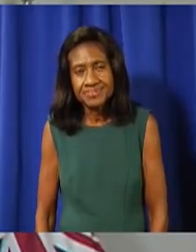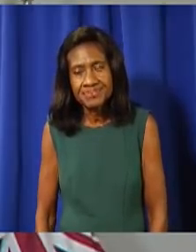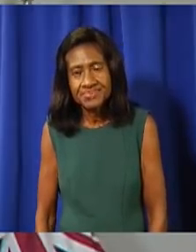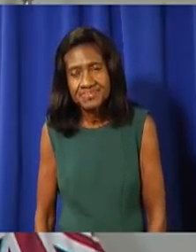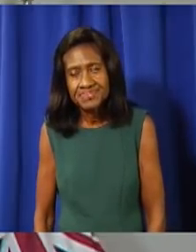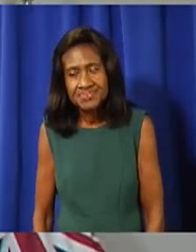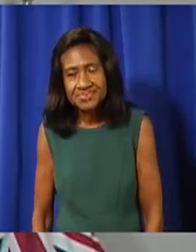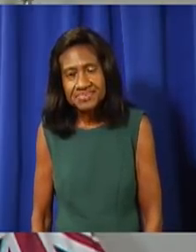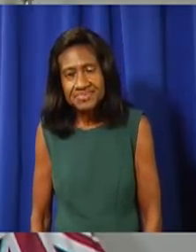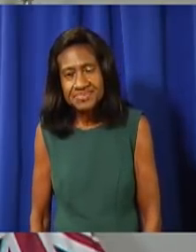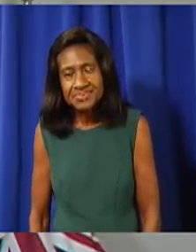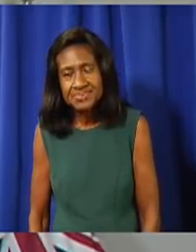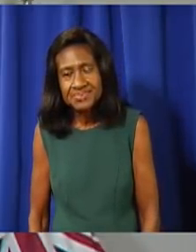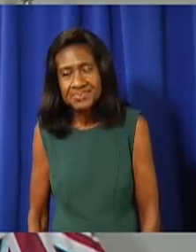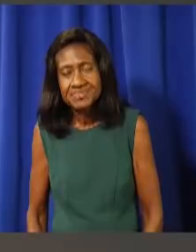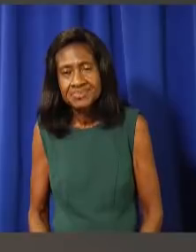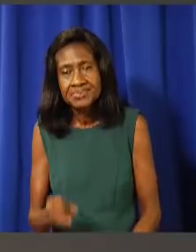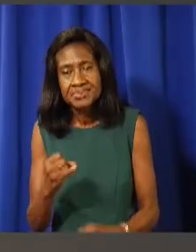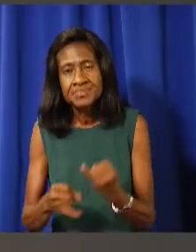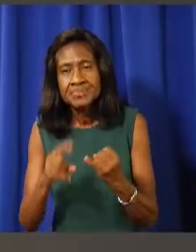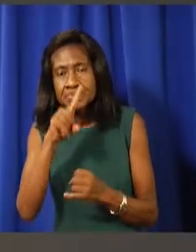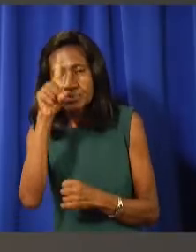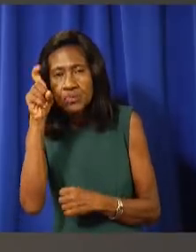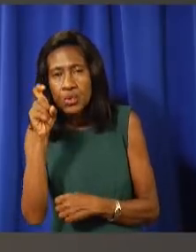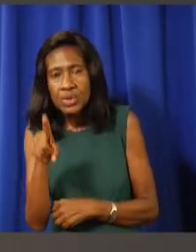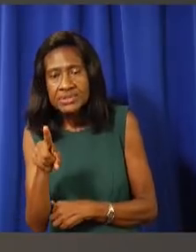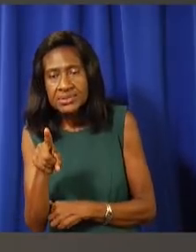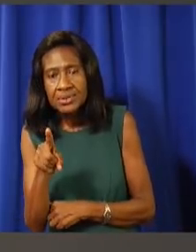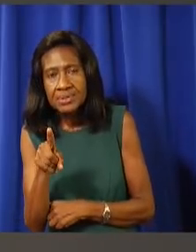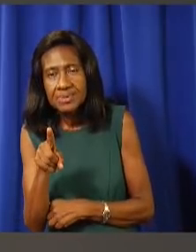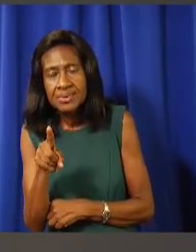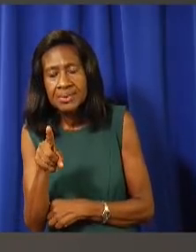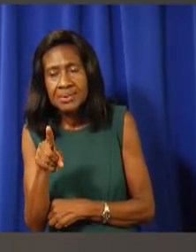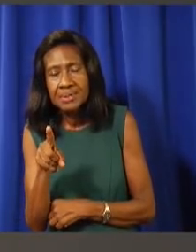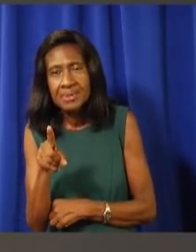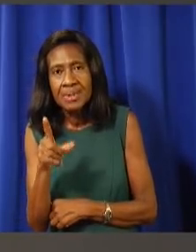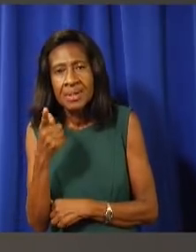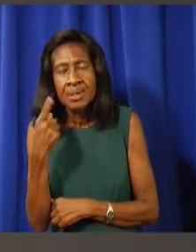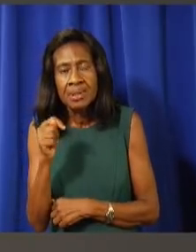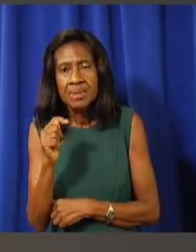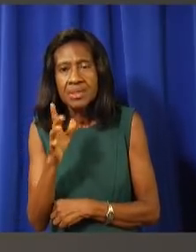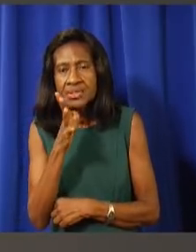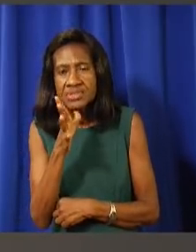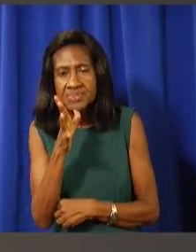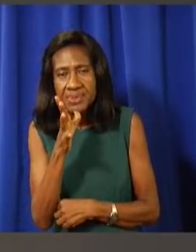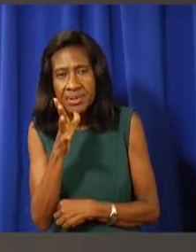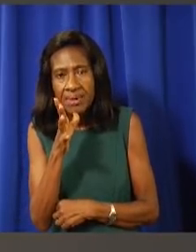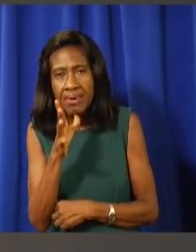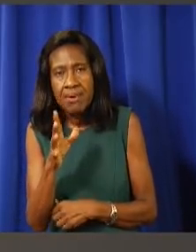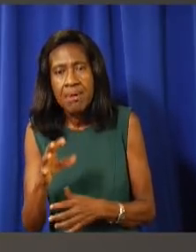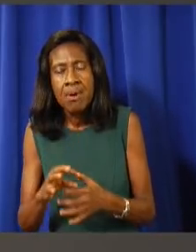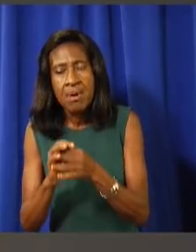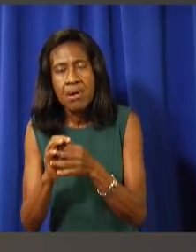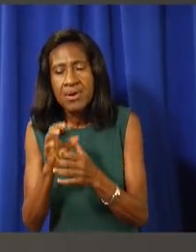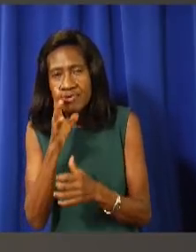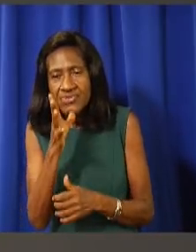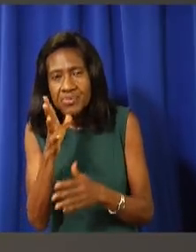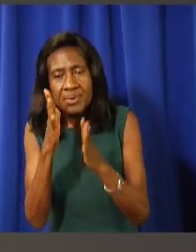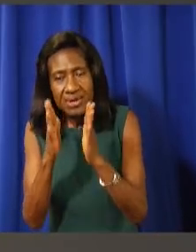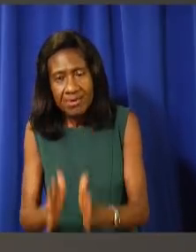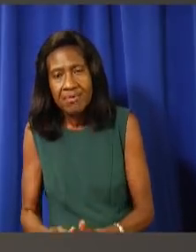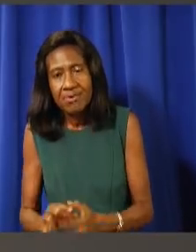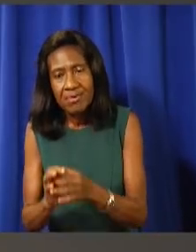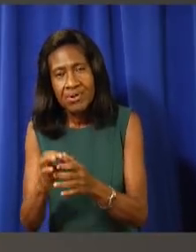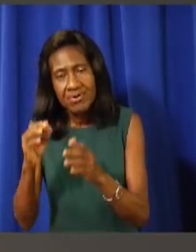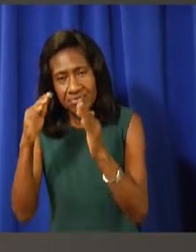being told to go, but one last one I simply must ask is that the Speaker of the House actually tweeted or made a social media